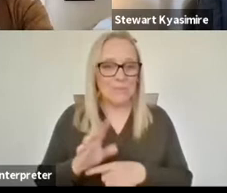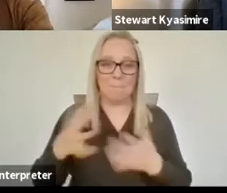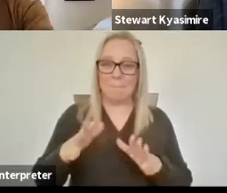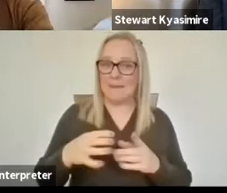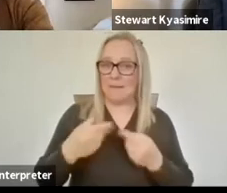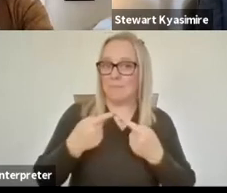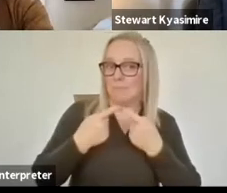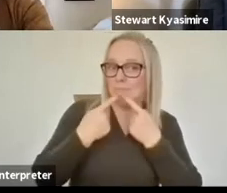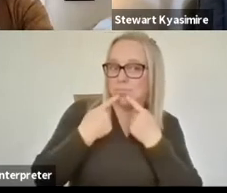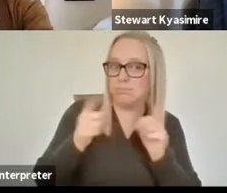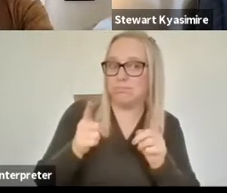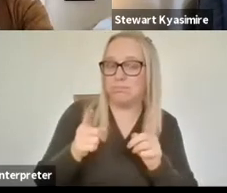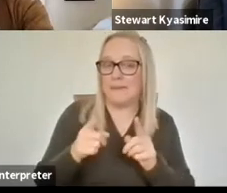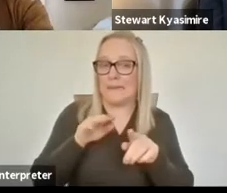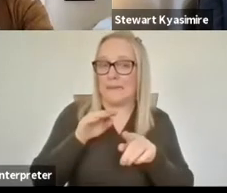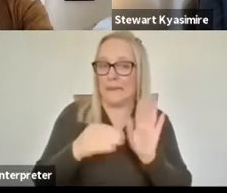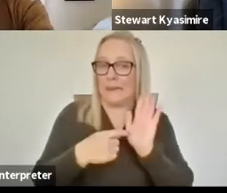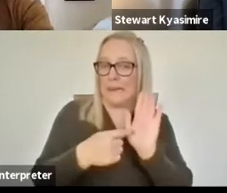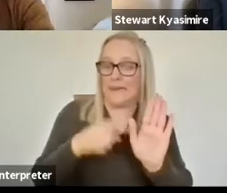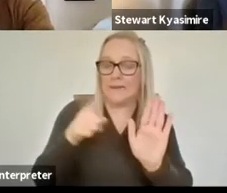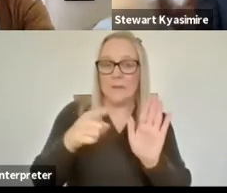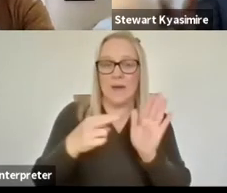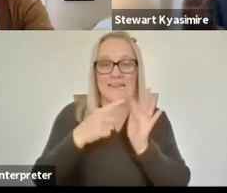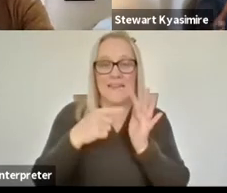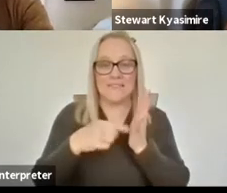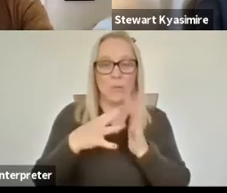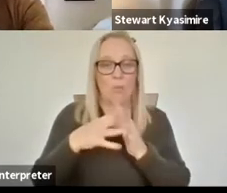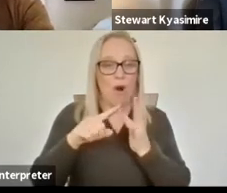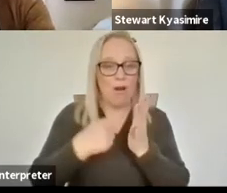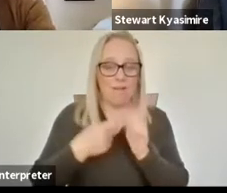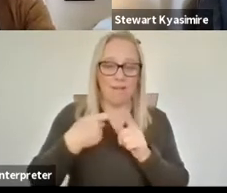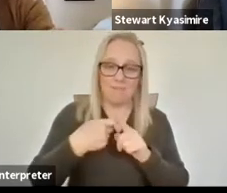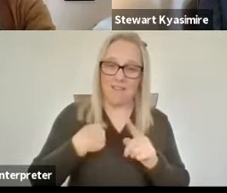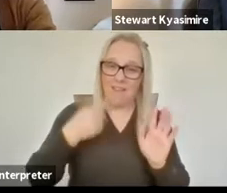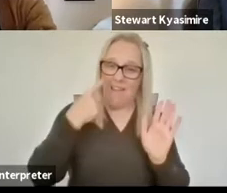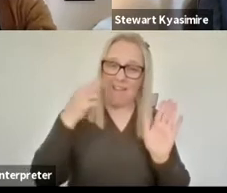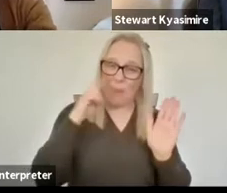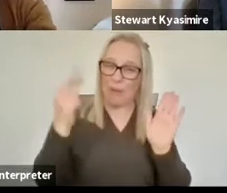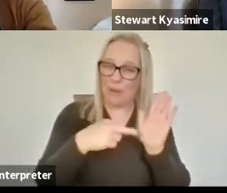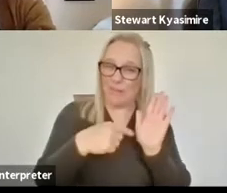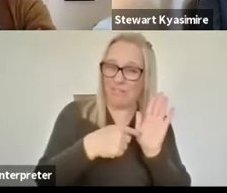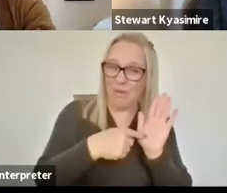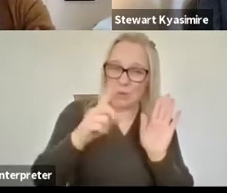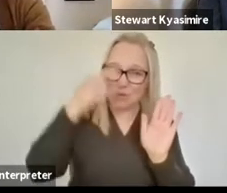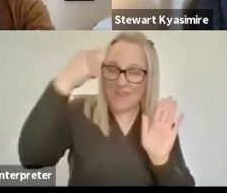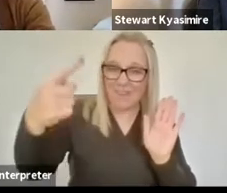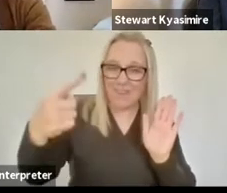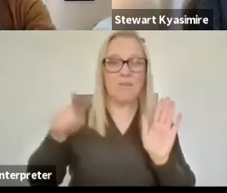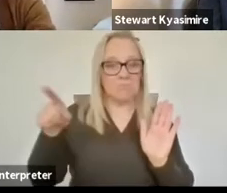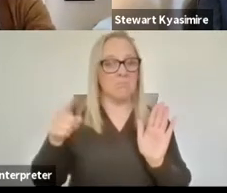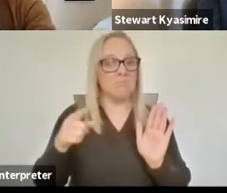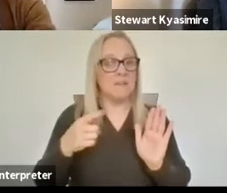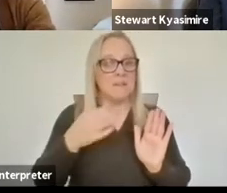and it looks like it's it's going to happen so that's something that I wouldn't have been able to do um